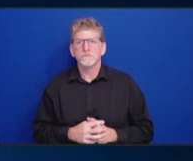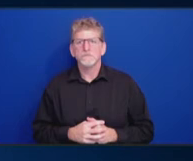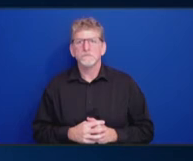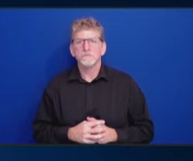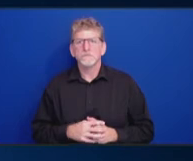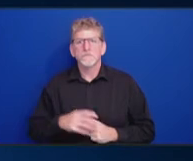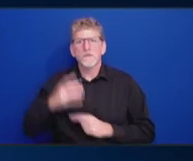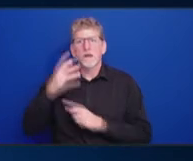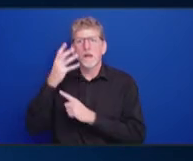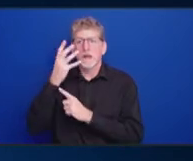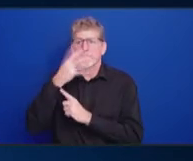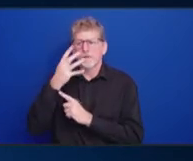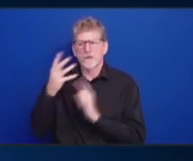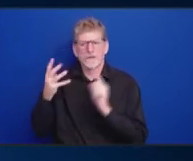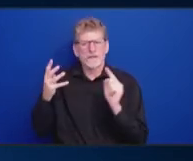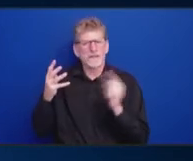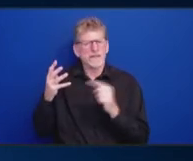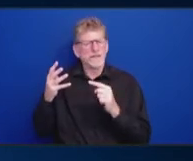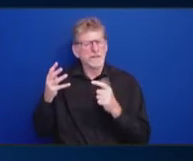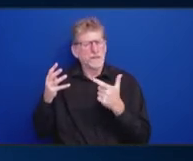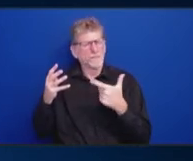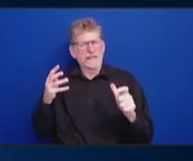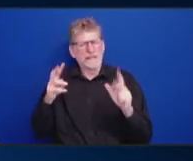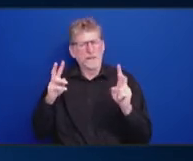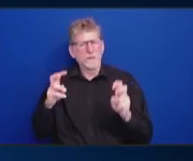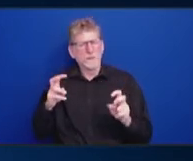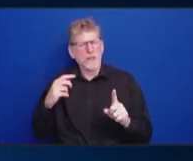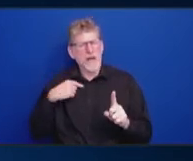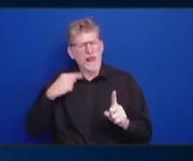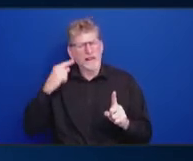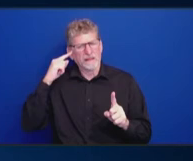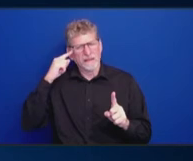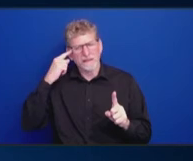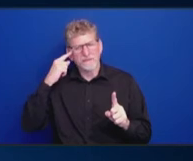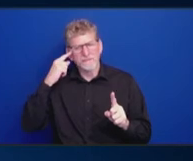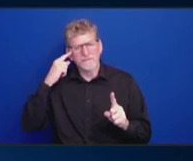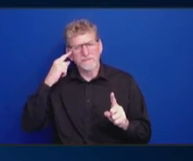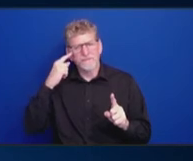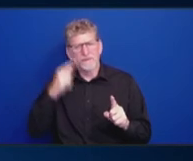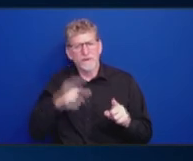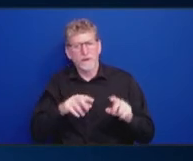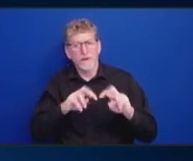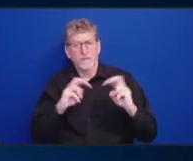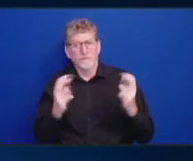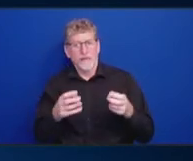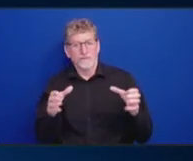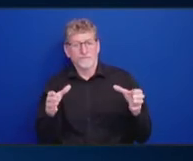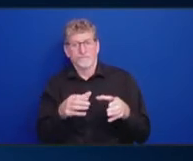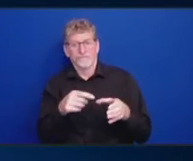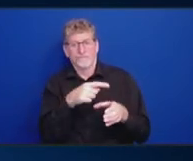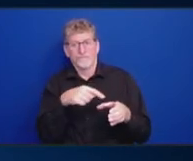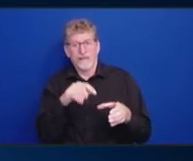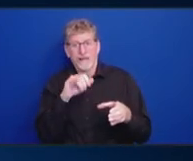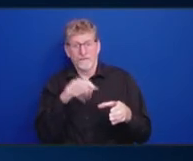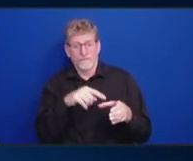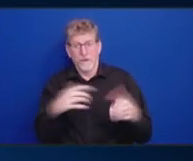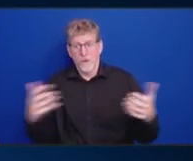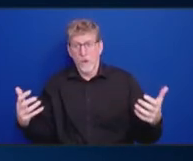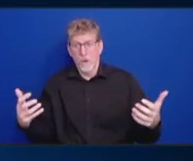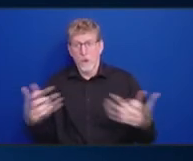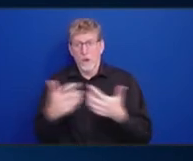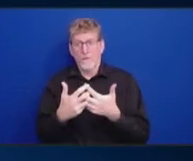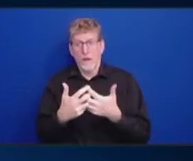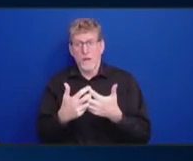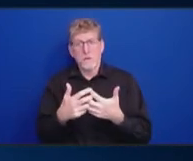a committee on itself. But if we needed to combine it, I would combine it with language access. Luisa